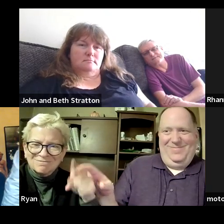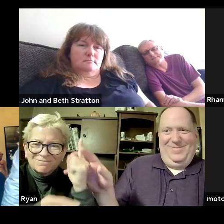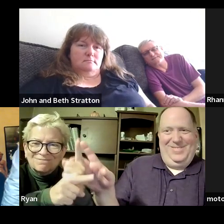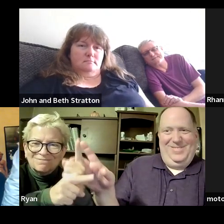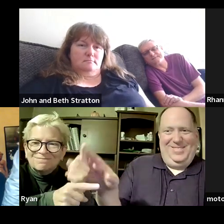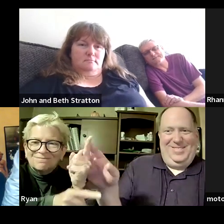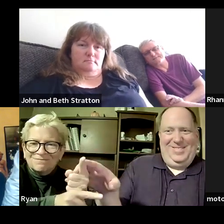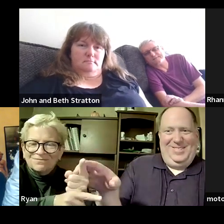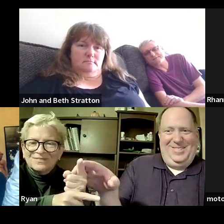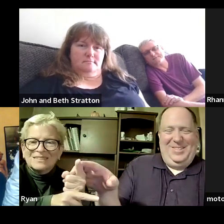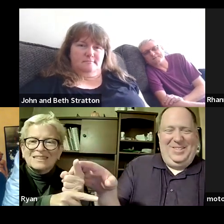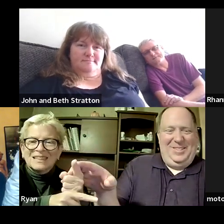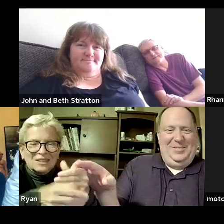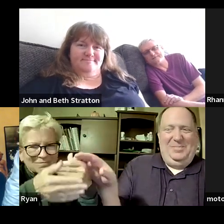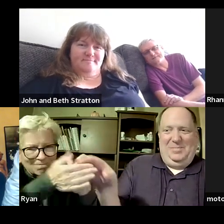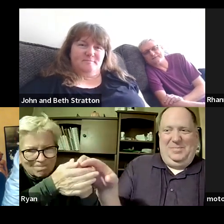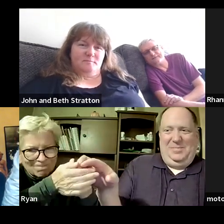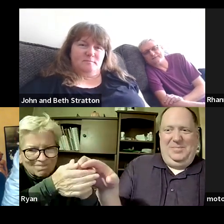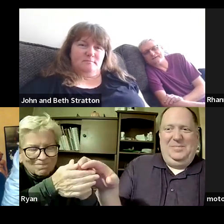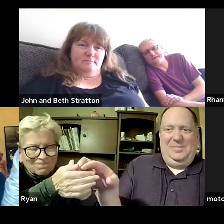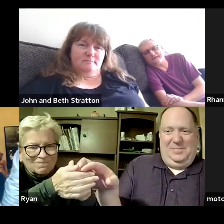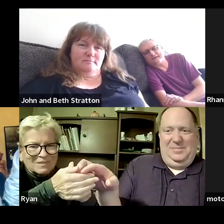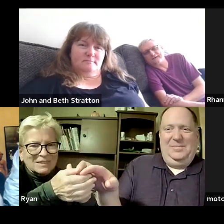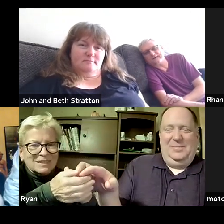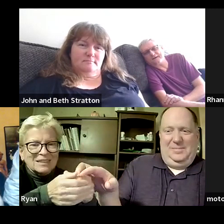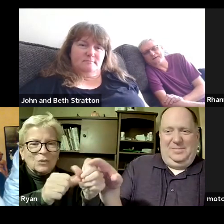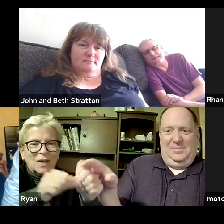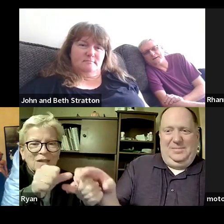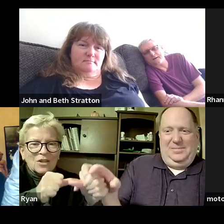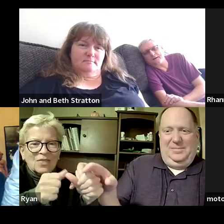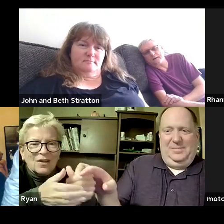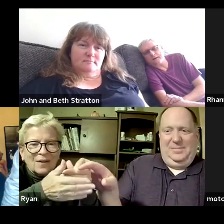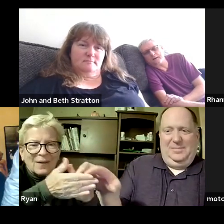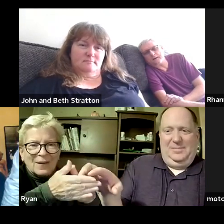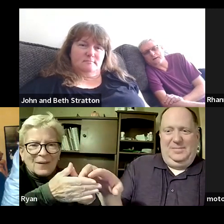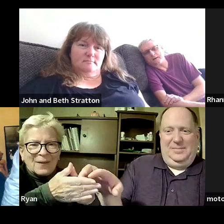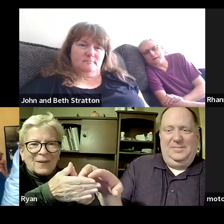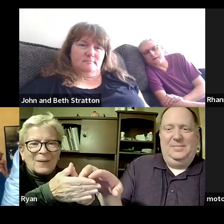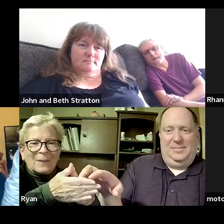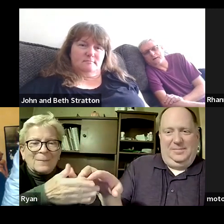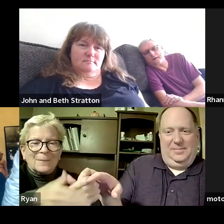so you're cleaving to each other please do not treat each other as an object